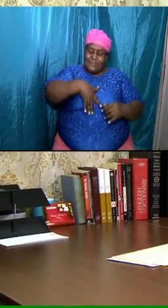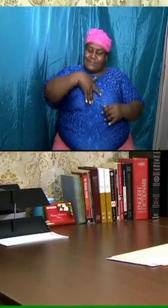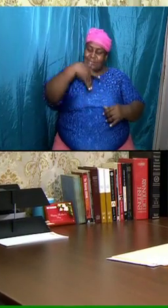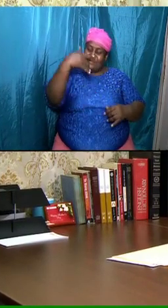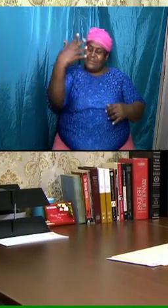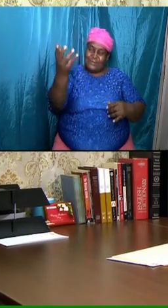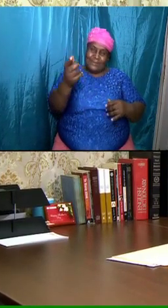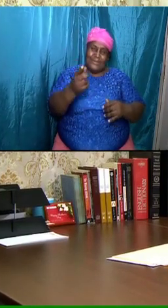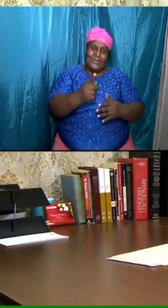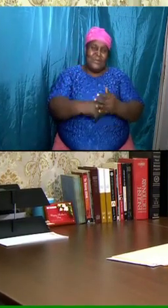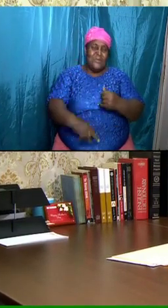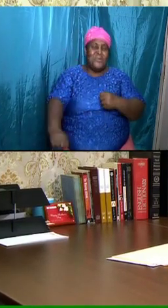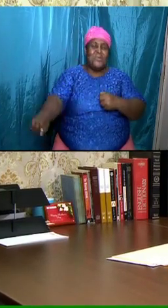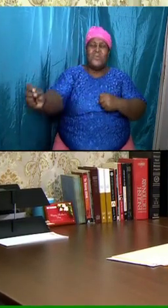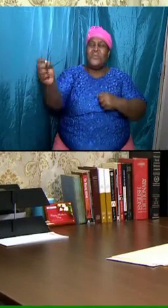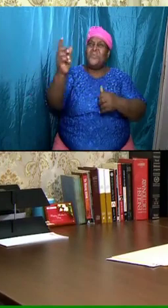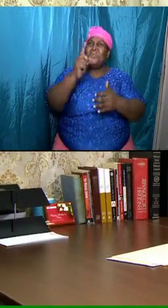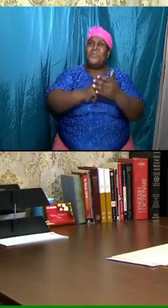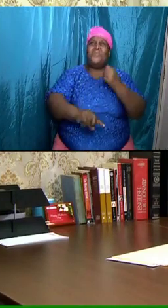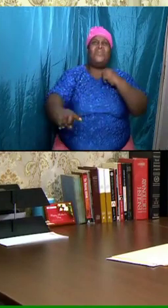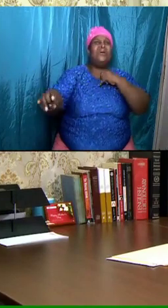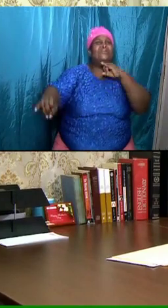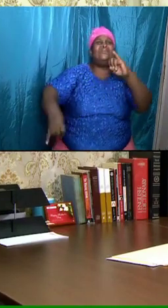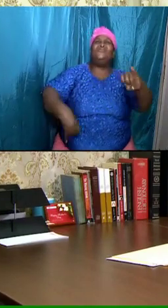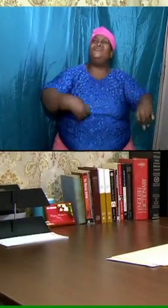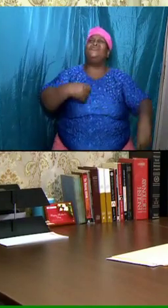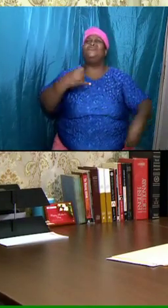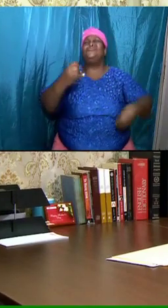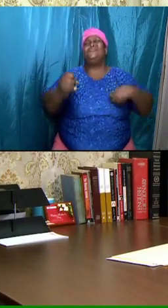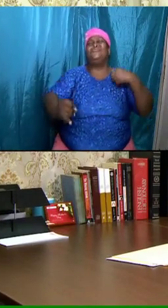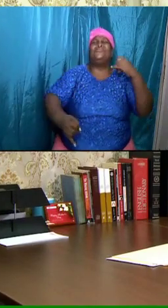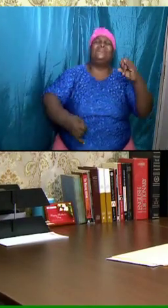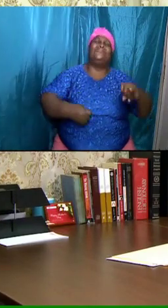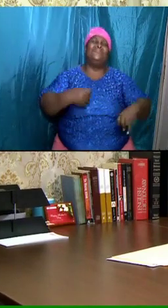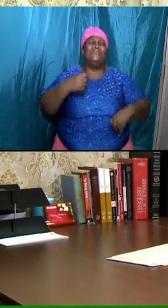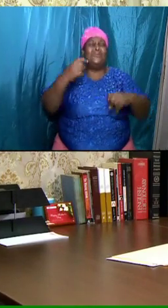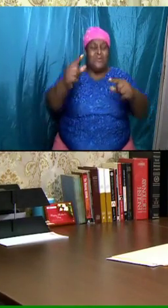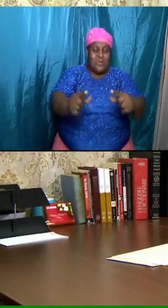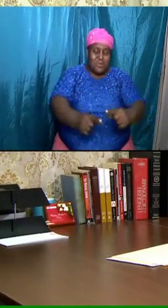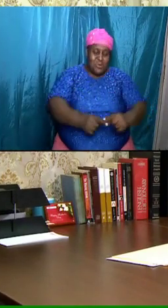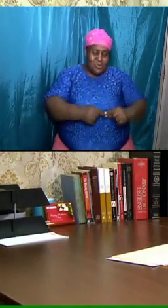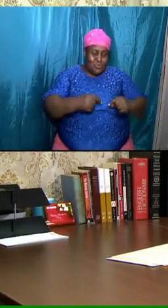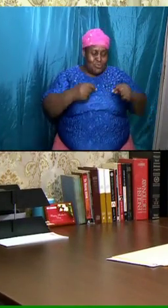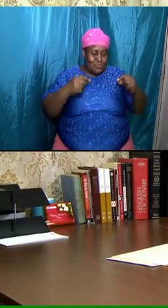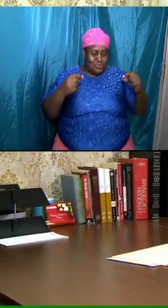zest. What a great euphoria.